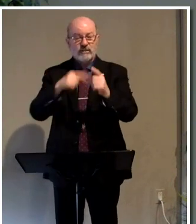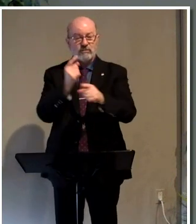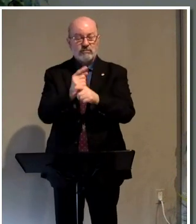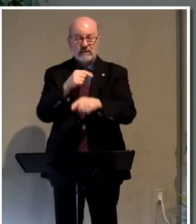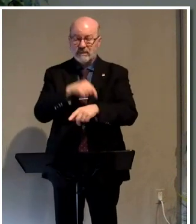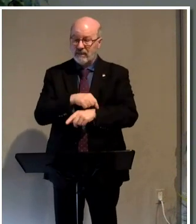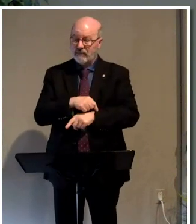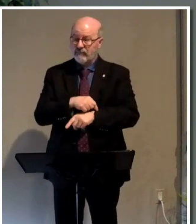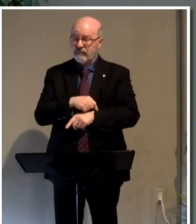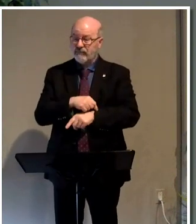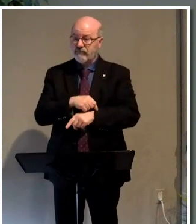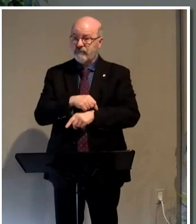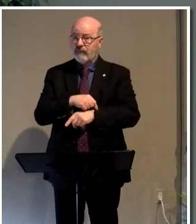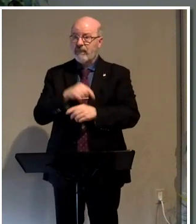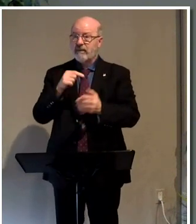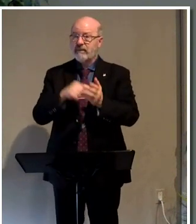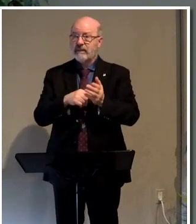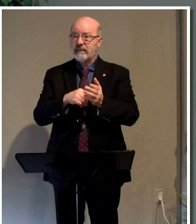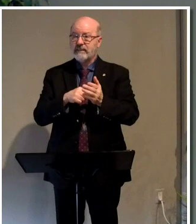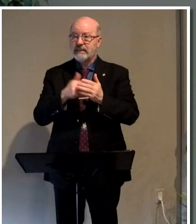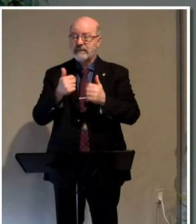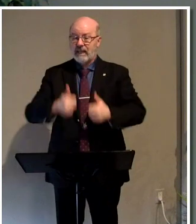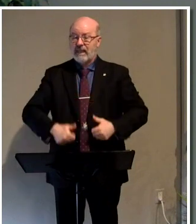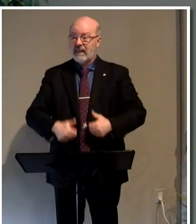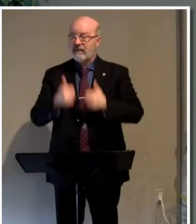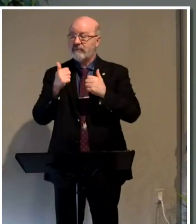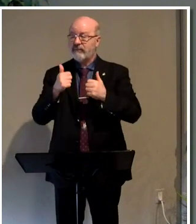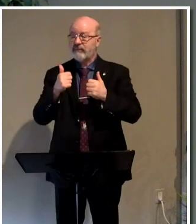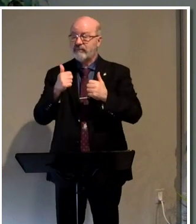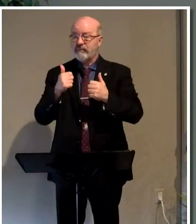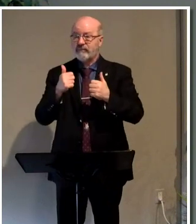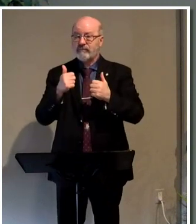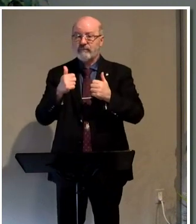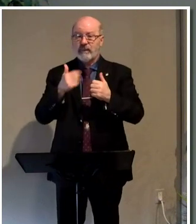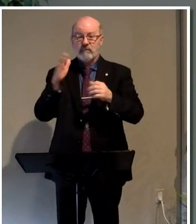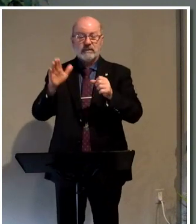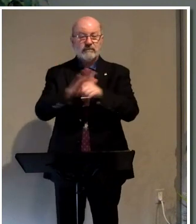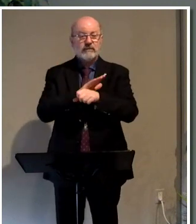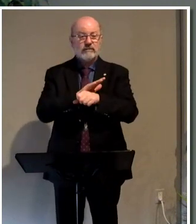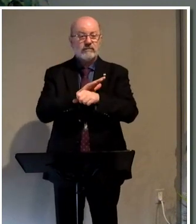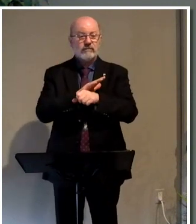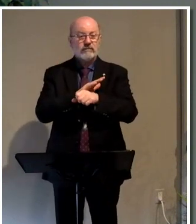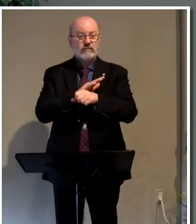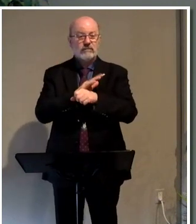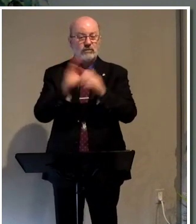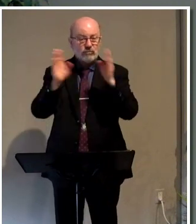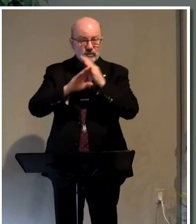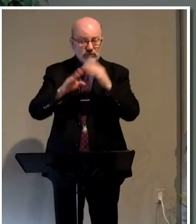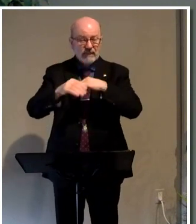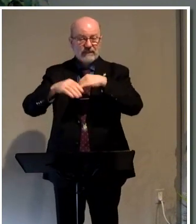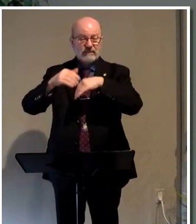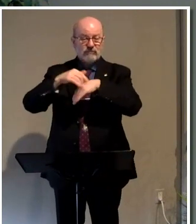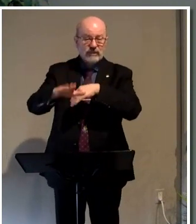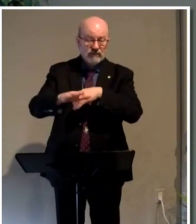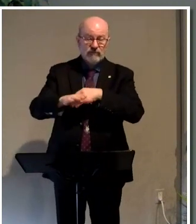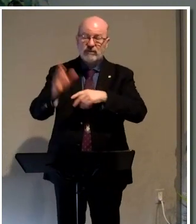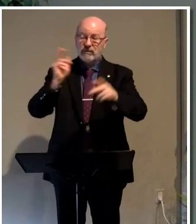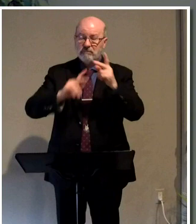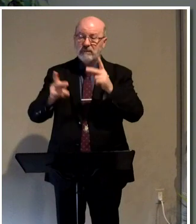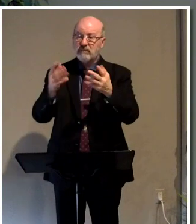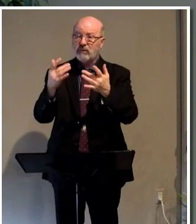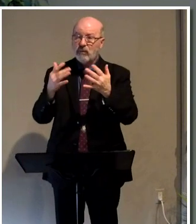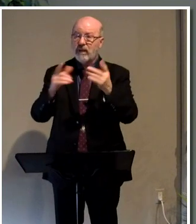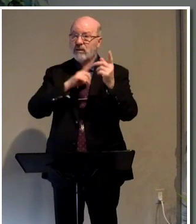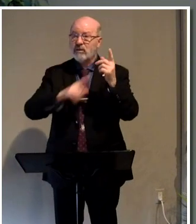time. This is a life that is going to be filled with trial and with rejection. But for those that wait on the